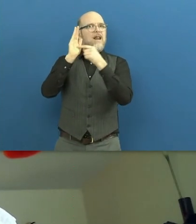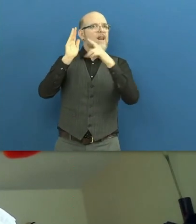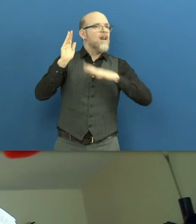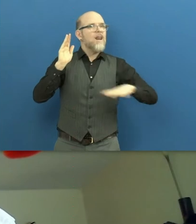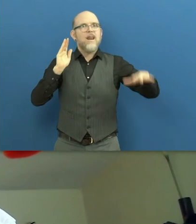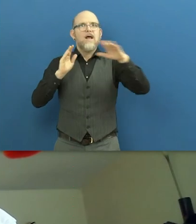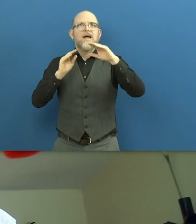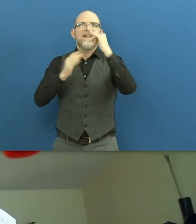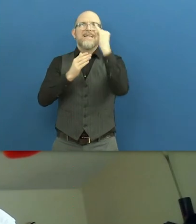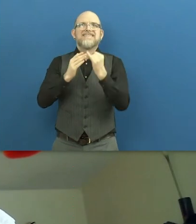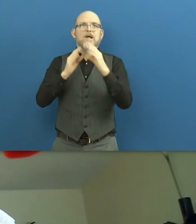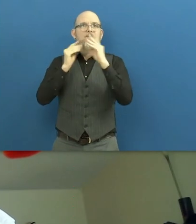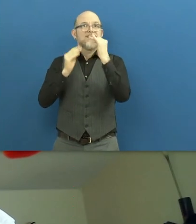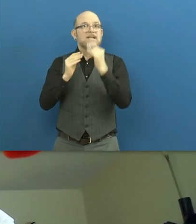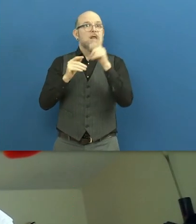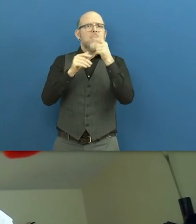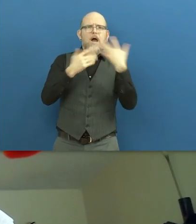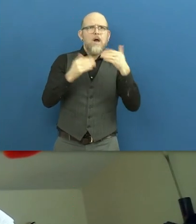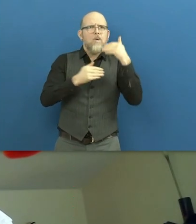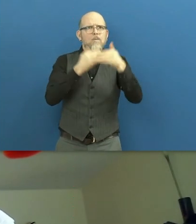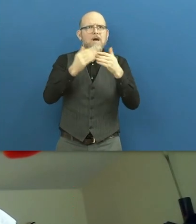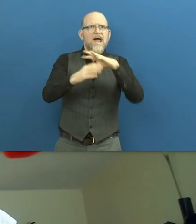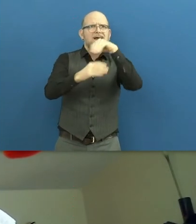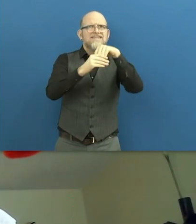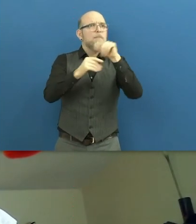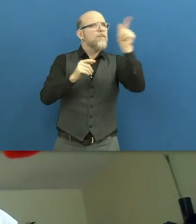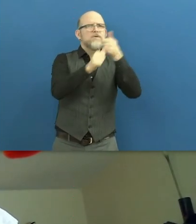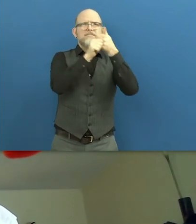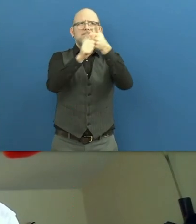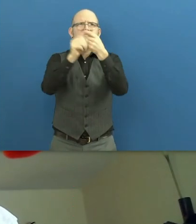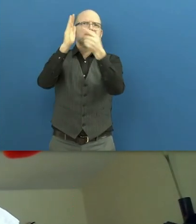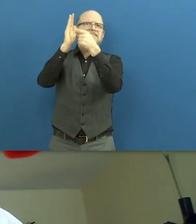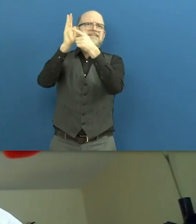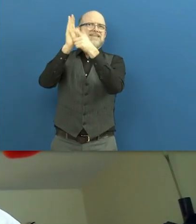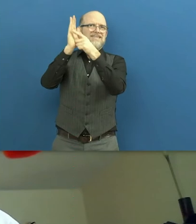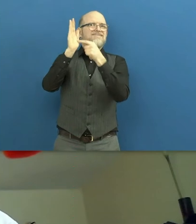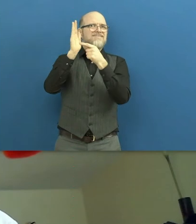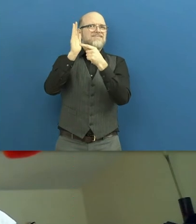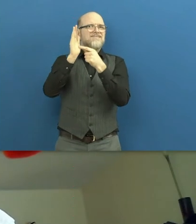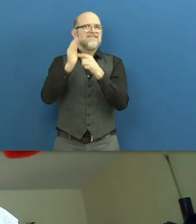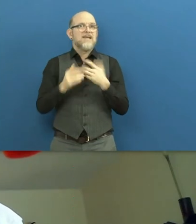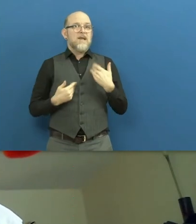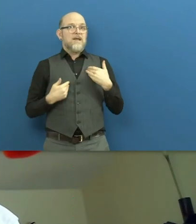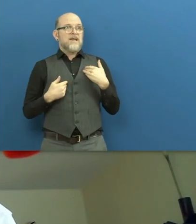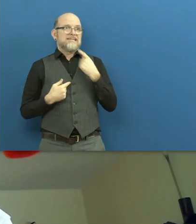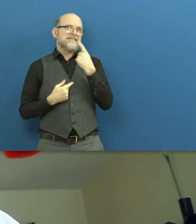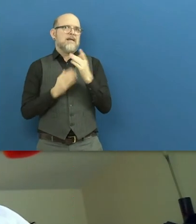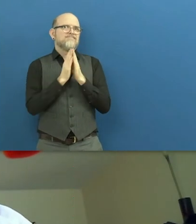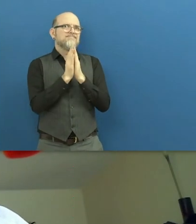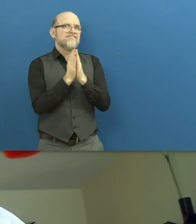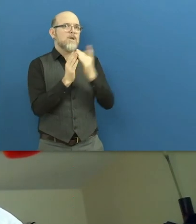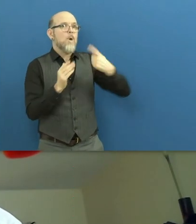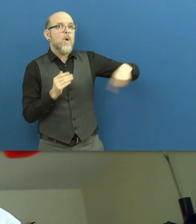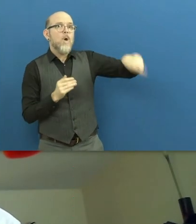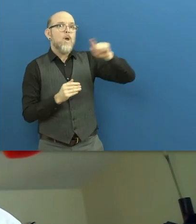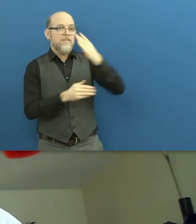universal design approach to policy makers, developers, urban planners, et cetera. Ensure meaningful participation once again of persons with